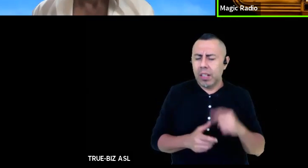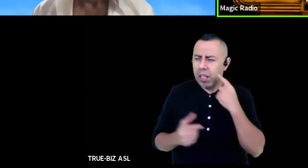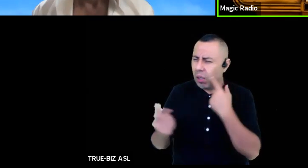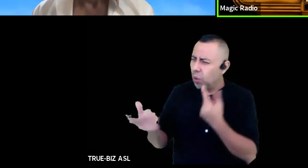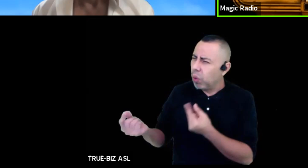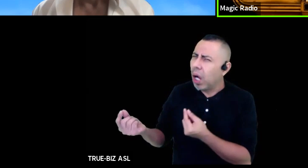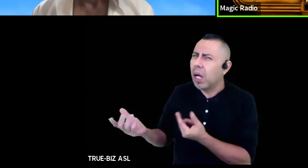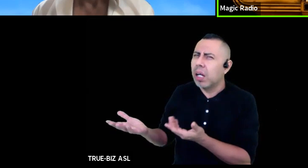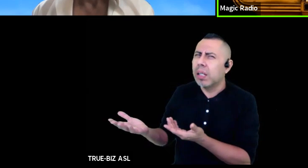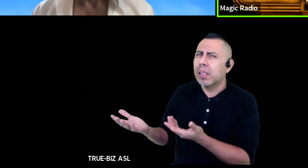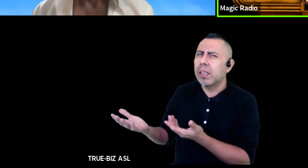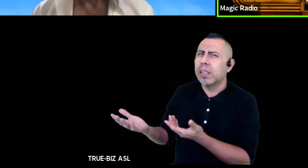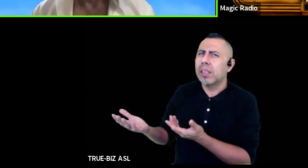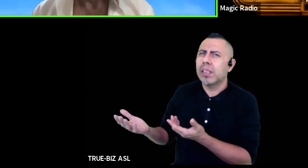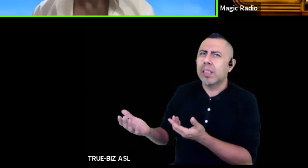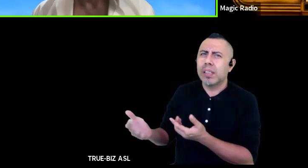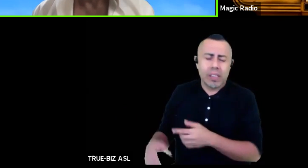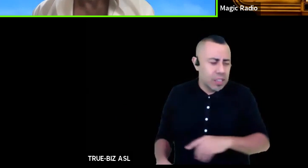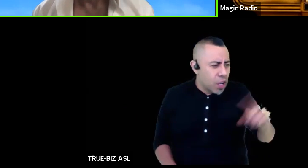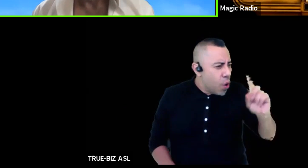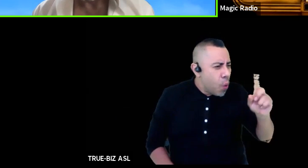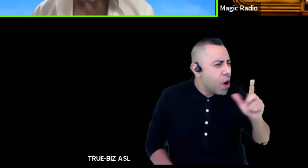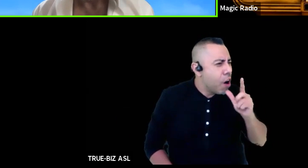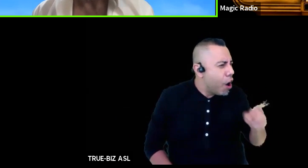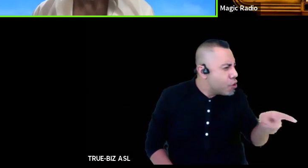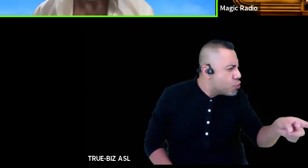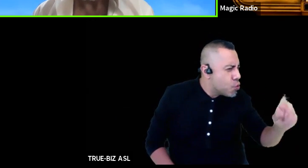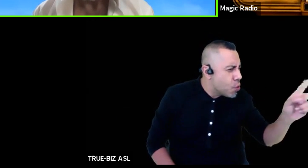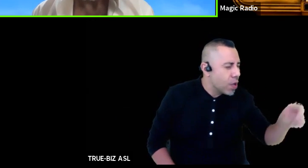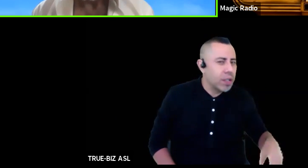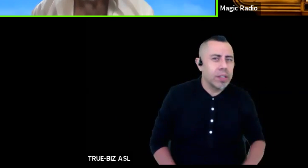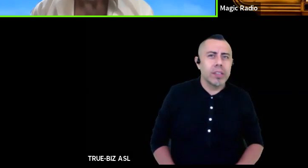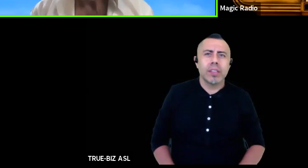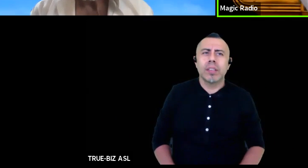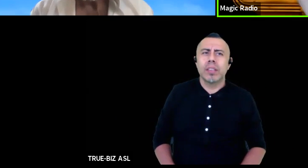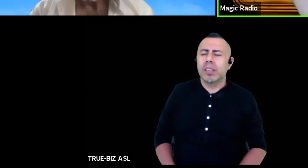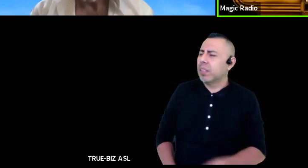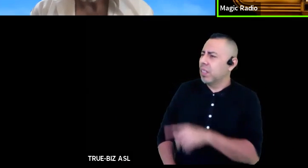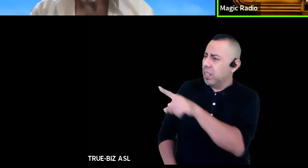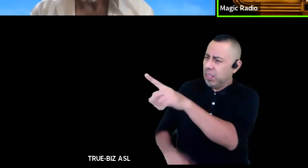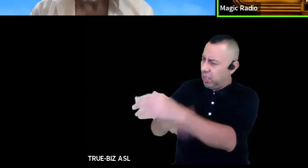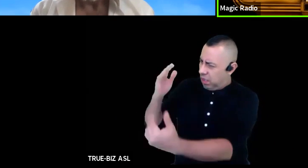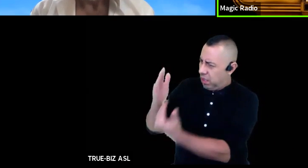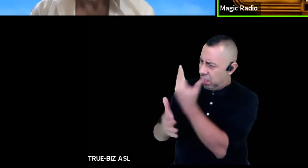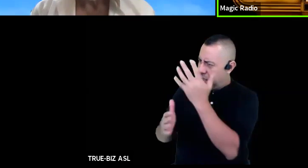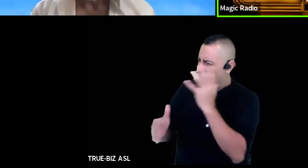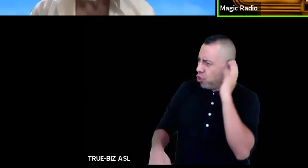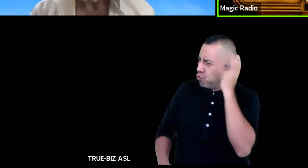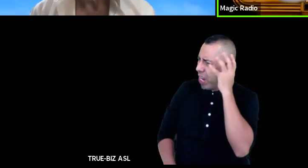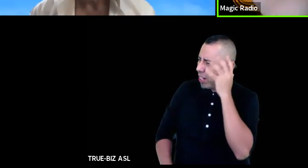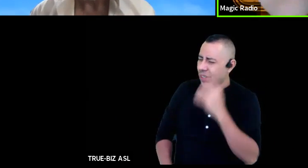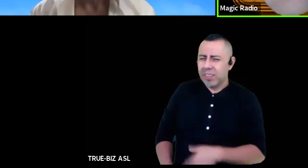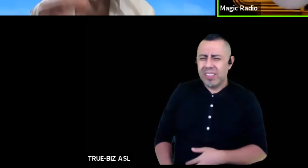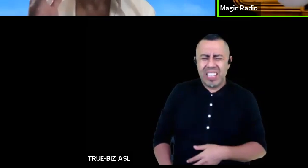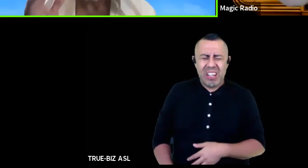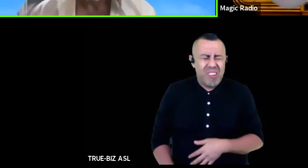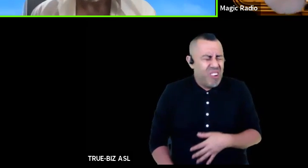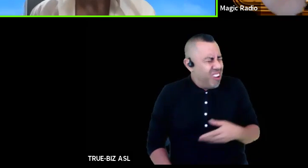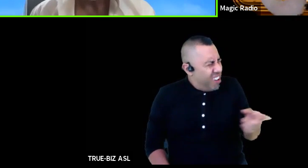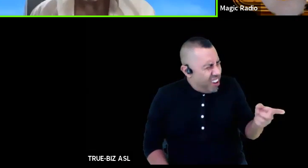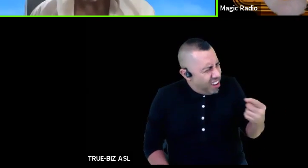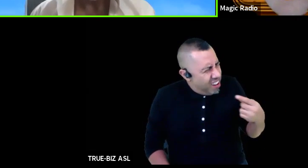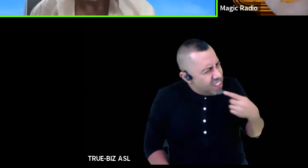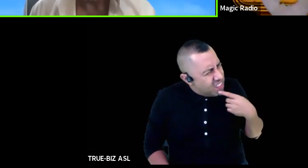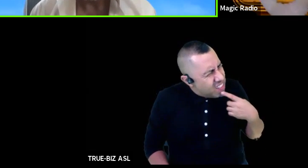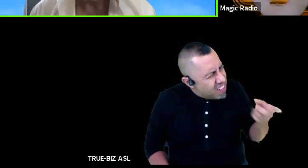where are you? and why are you coming in on my radio? coming in on your what? please don't